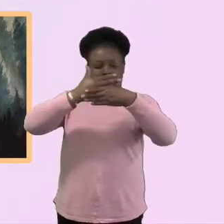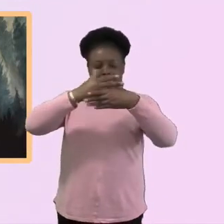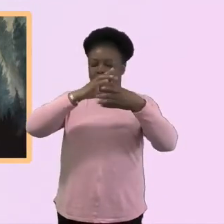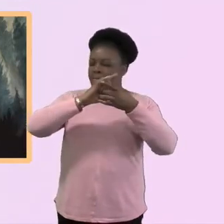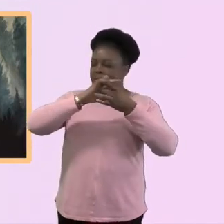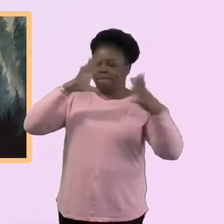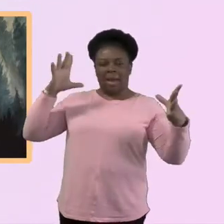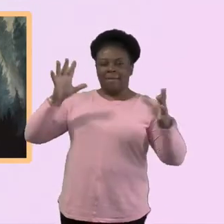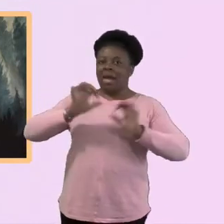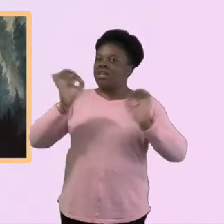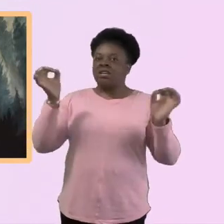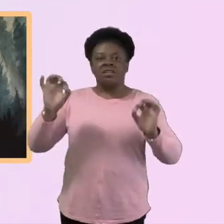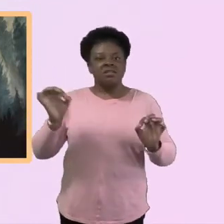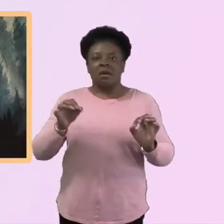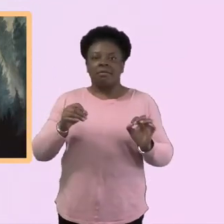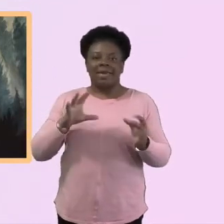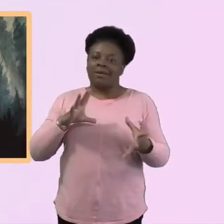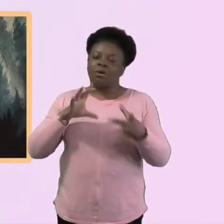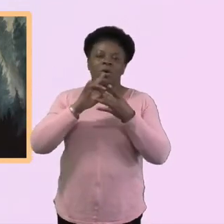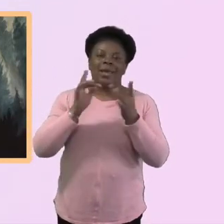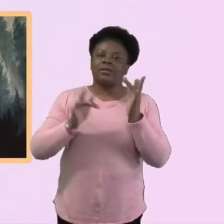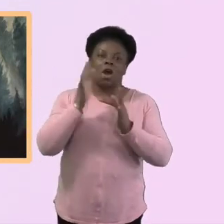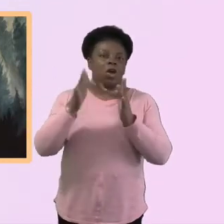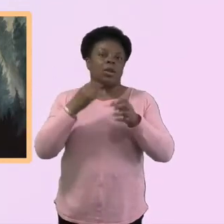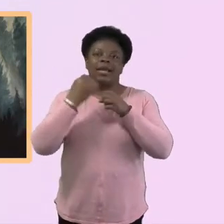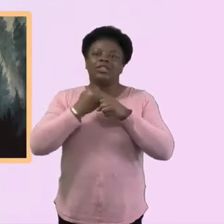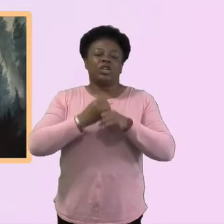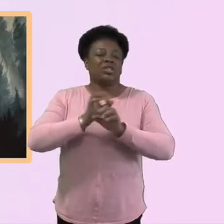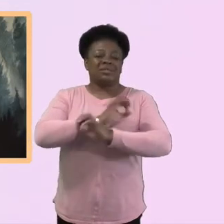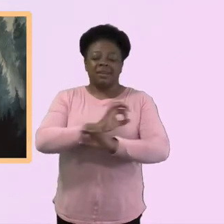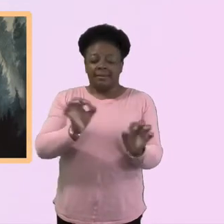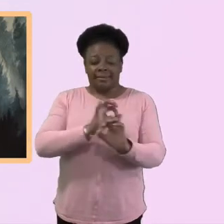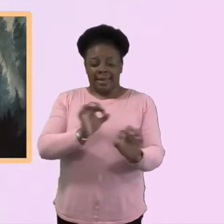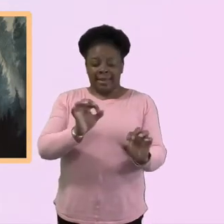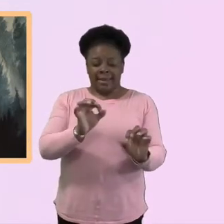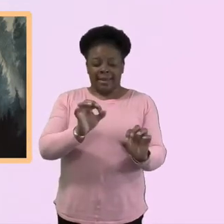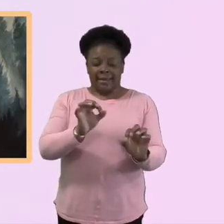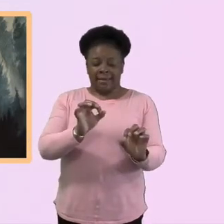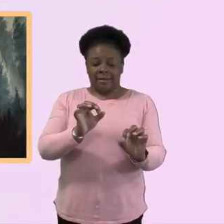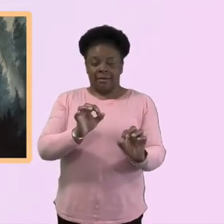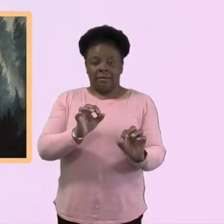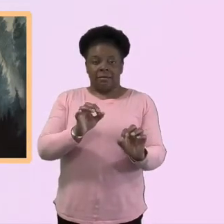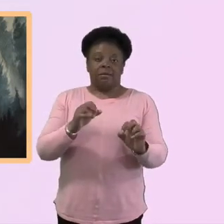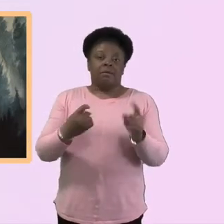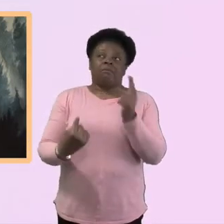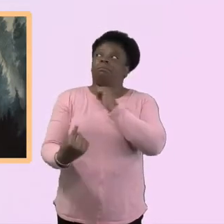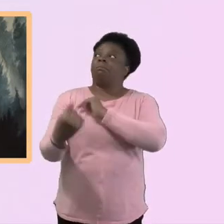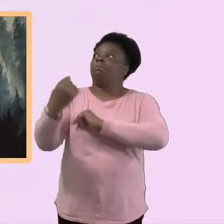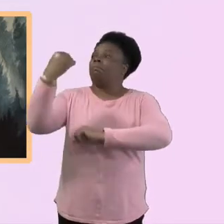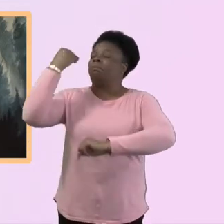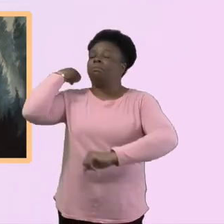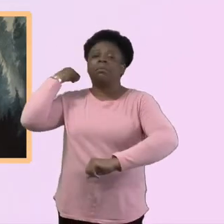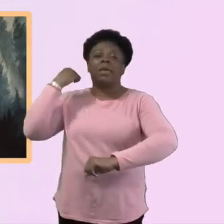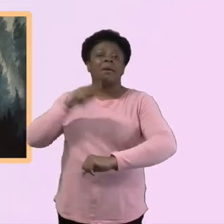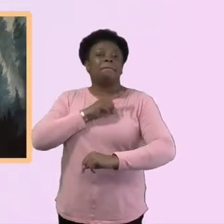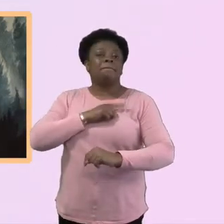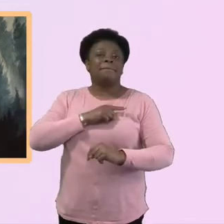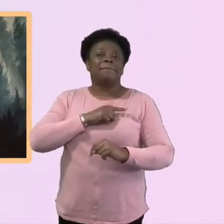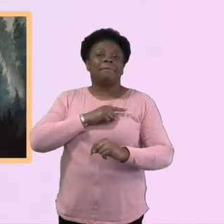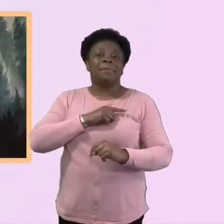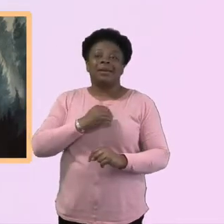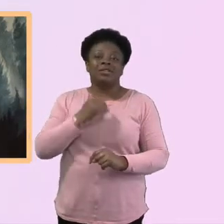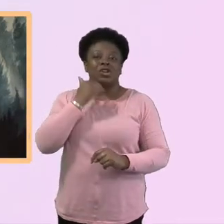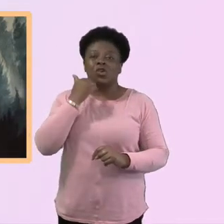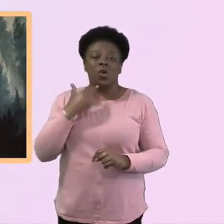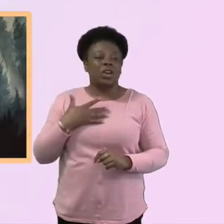been coming back because, um, I think the, the lack of hope at the beginning was really difficult, but I think coming back now,